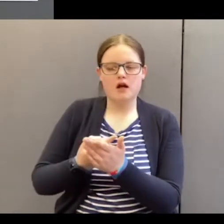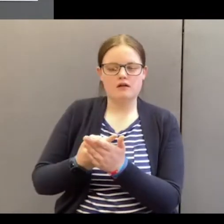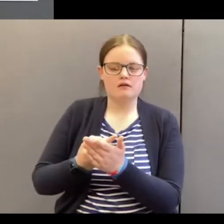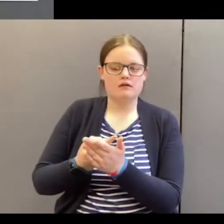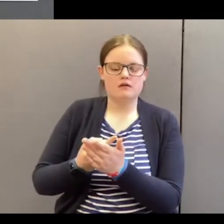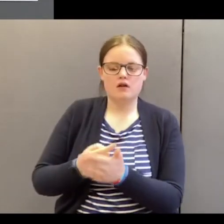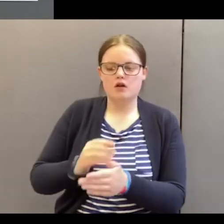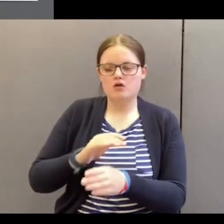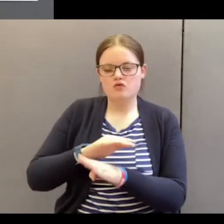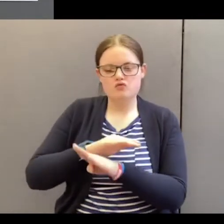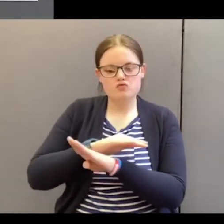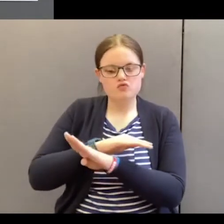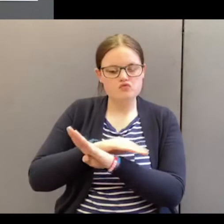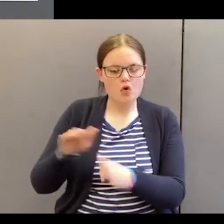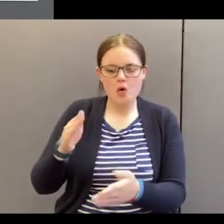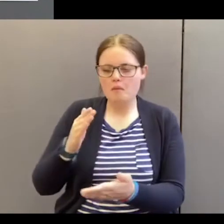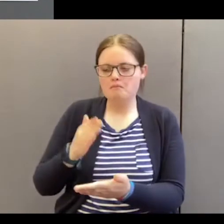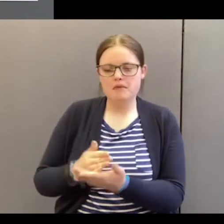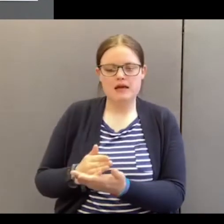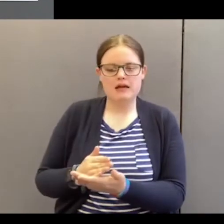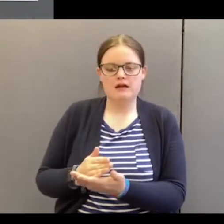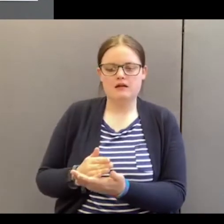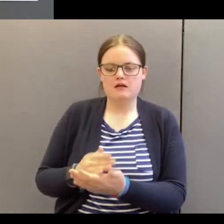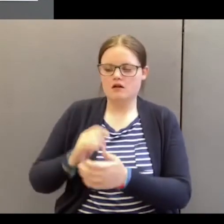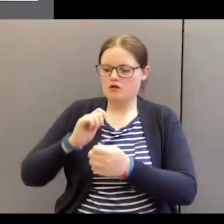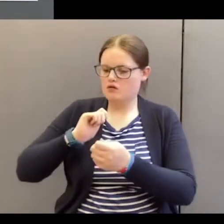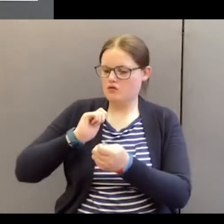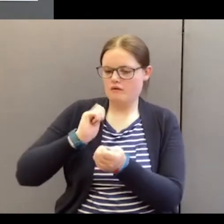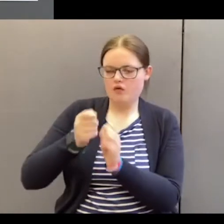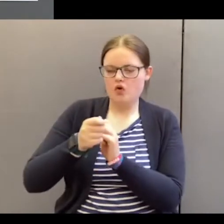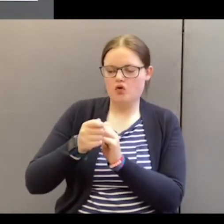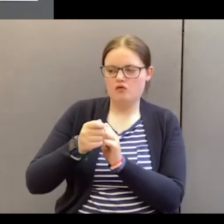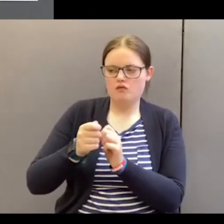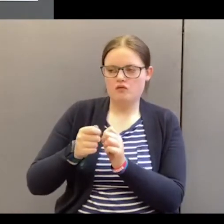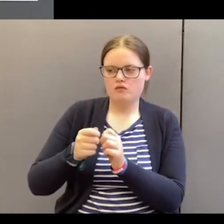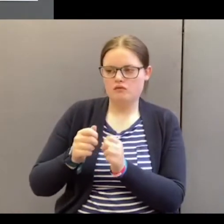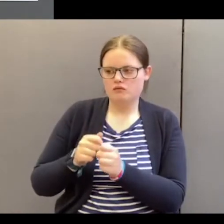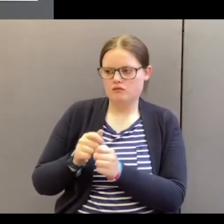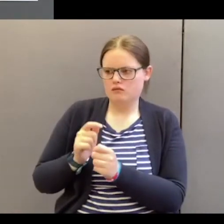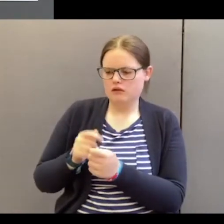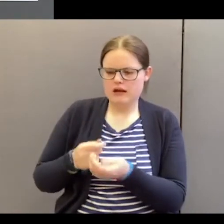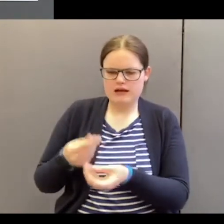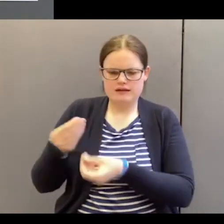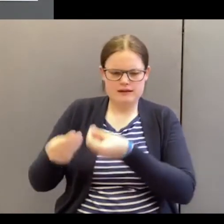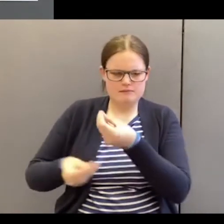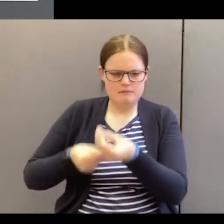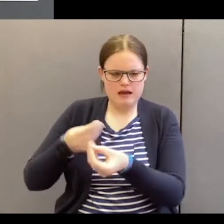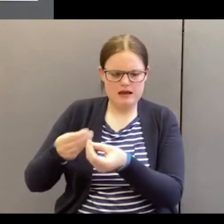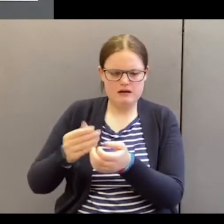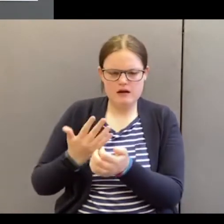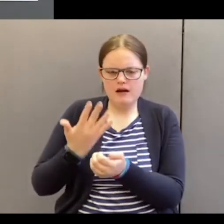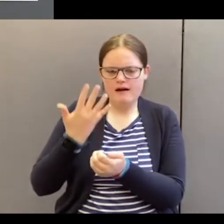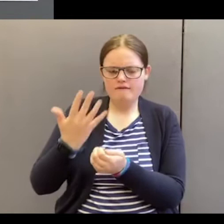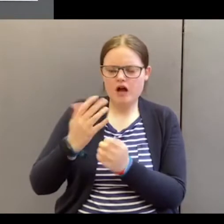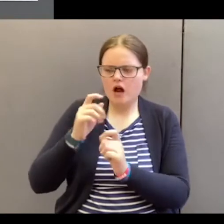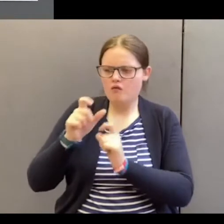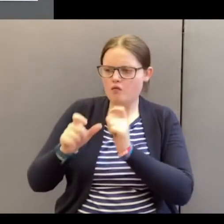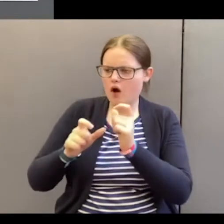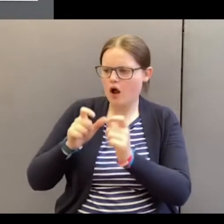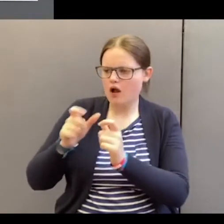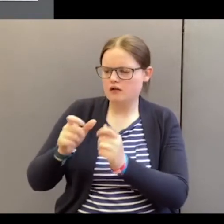Be not conformed. Well, let's just explain these five words. their